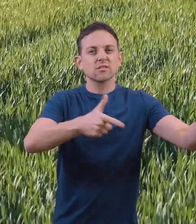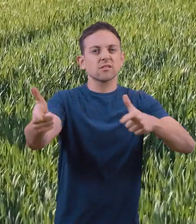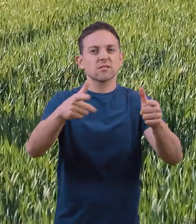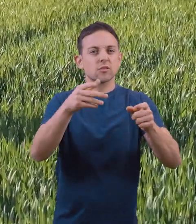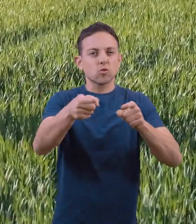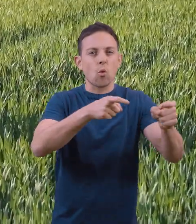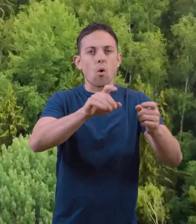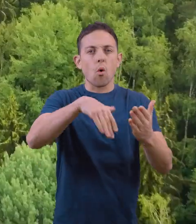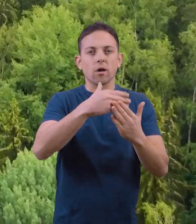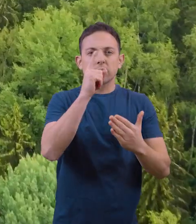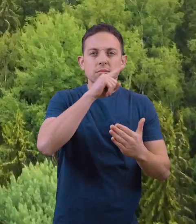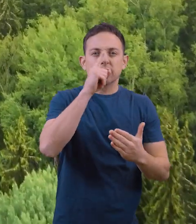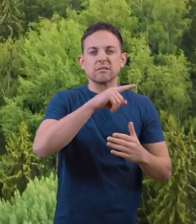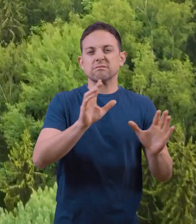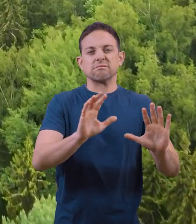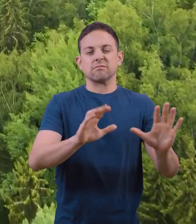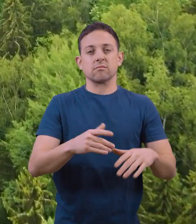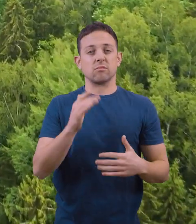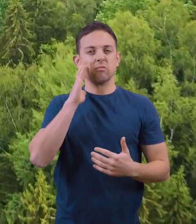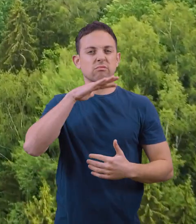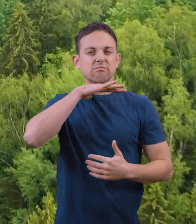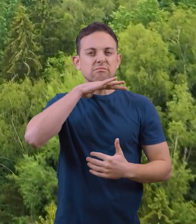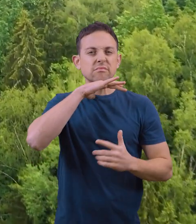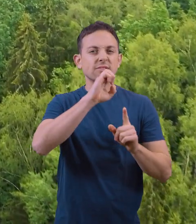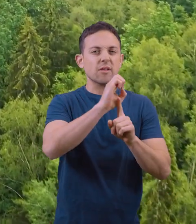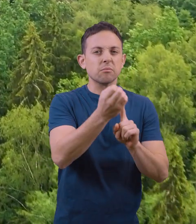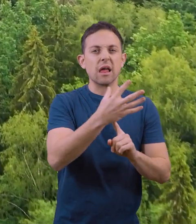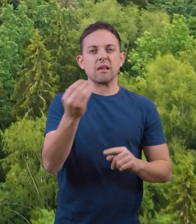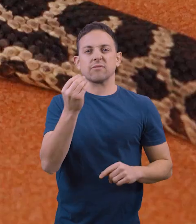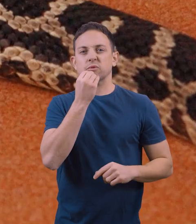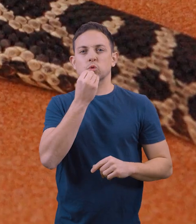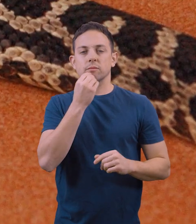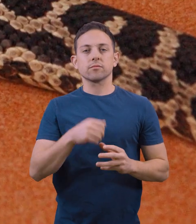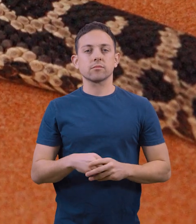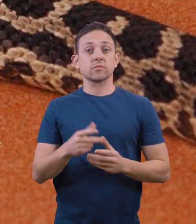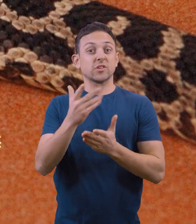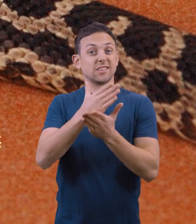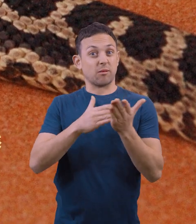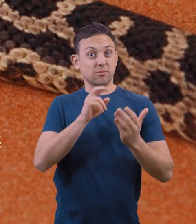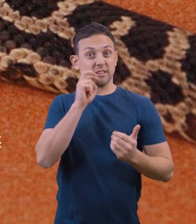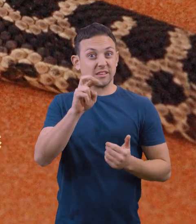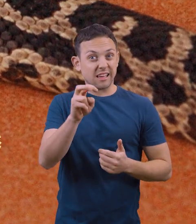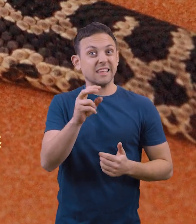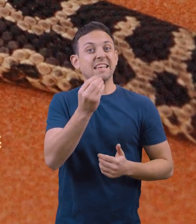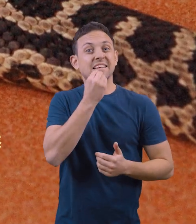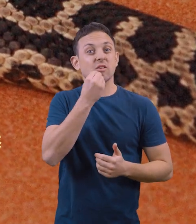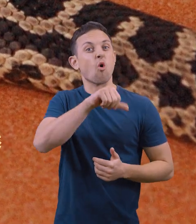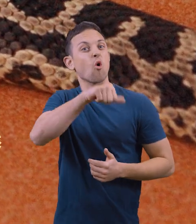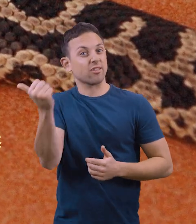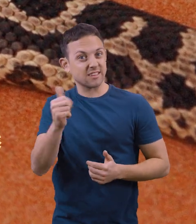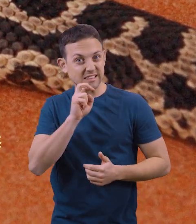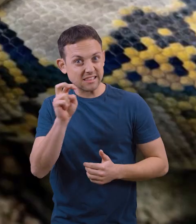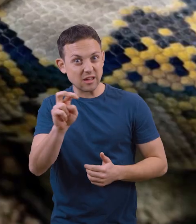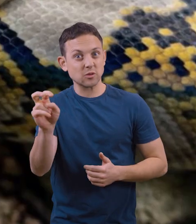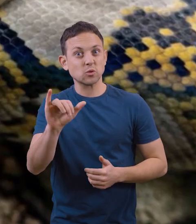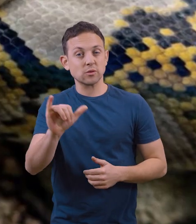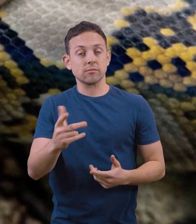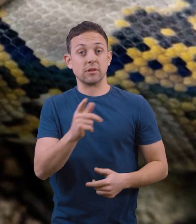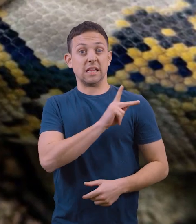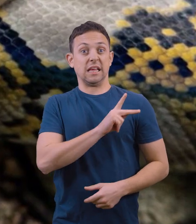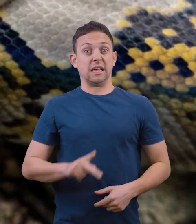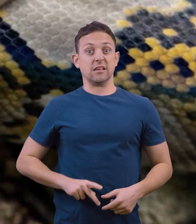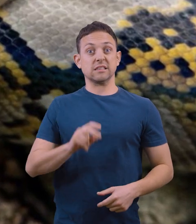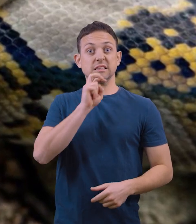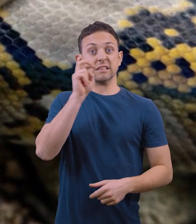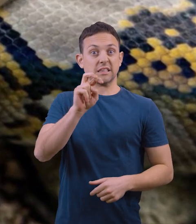control all the rodents, which would pollute the environment and food. Some snakes even eat other snakes. The king